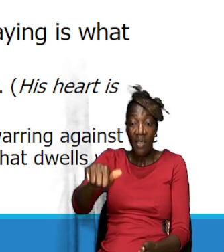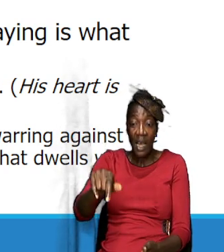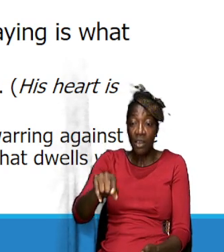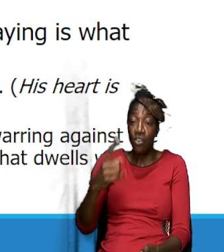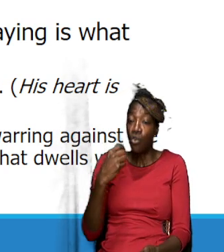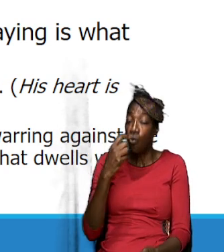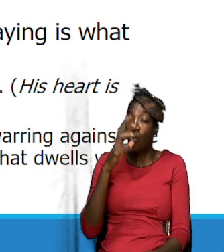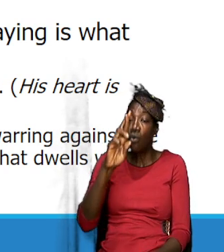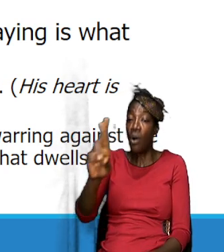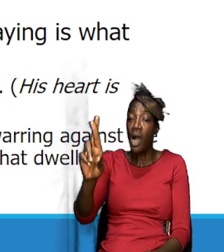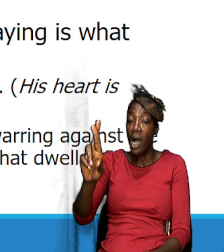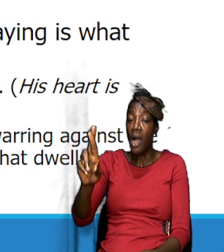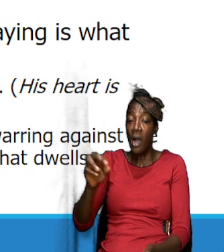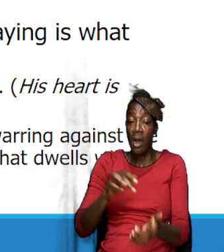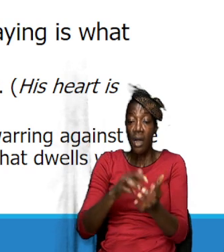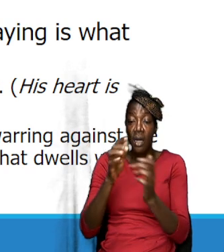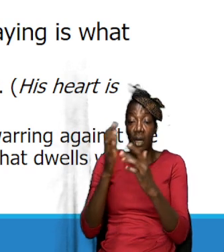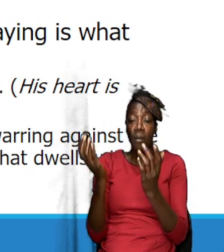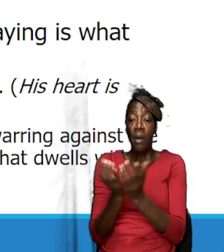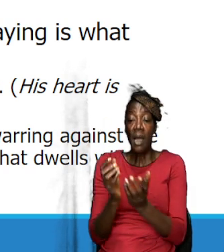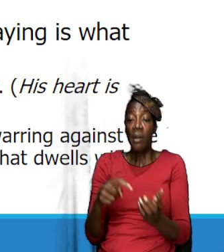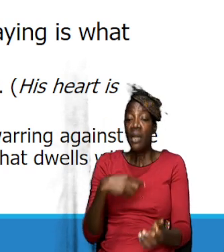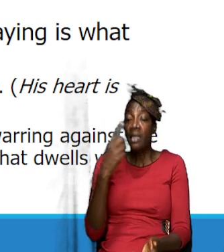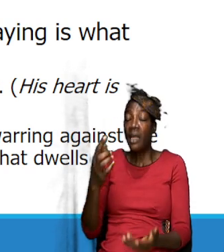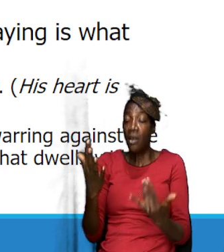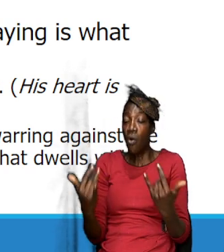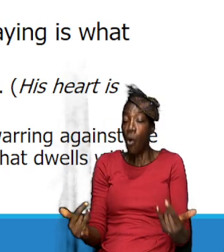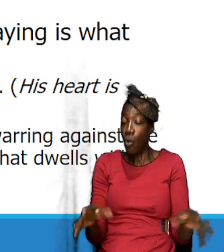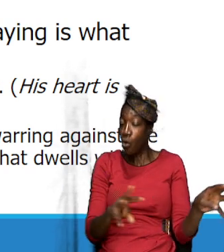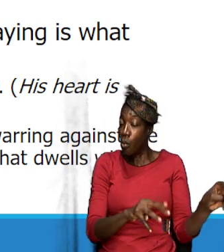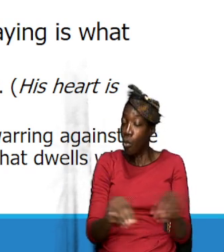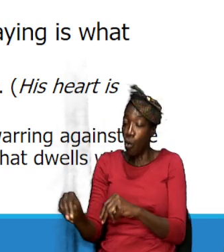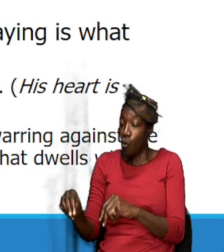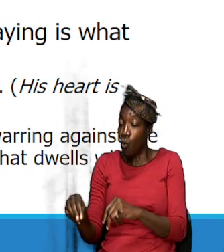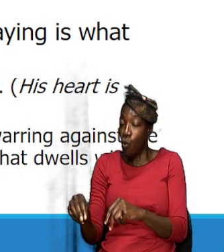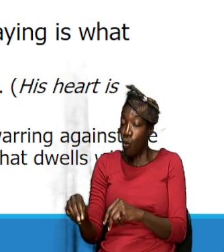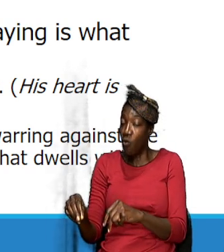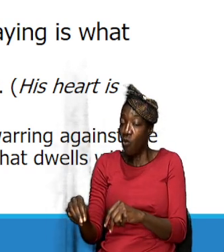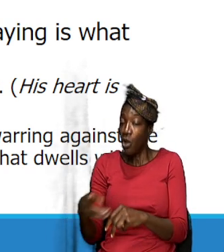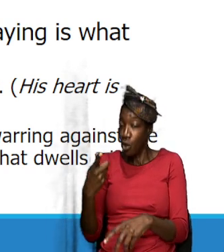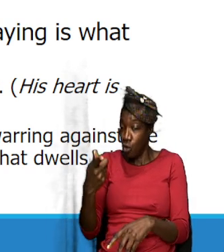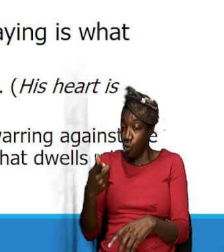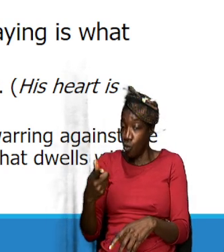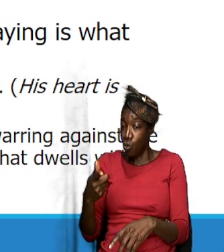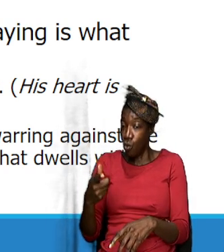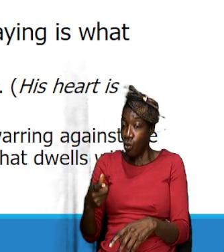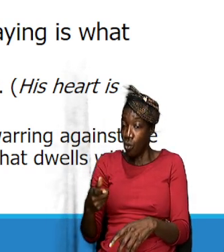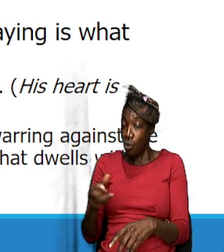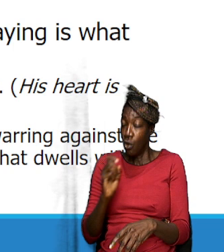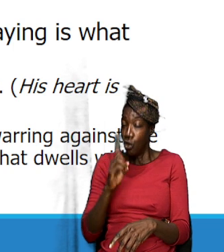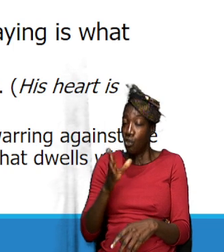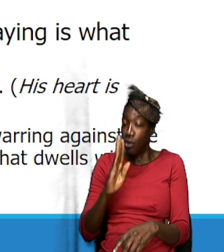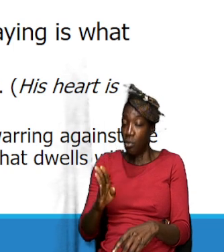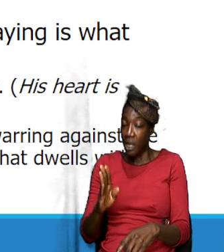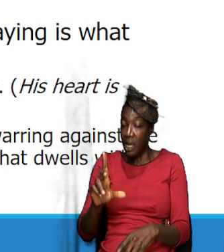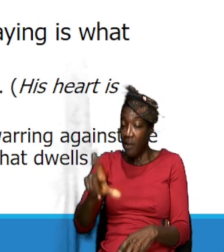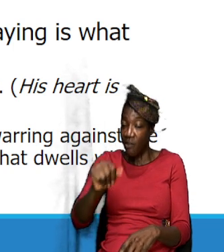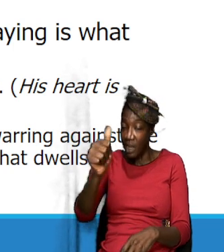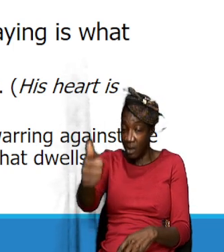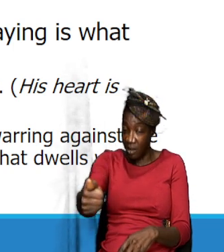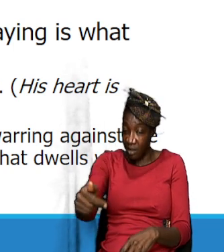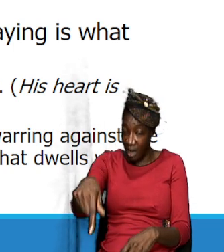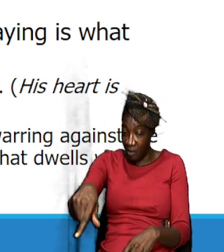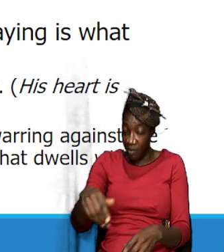and the Bible will tell you how to move to what you are to be so find yourself in the scripture